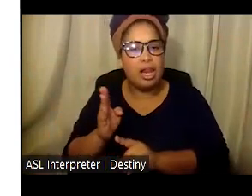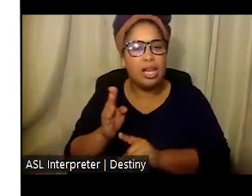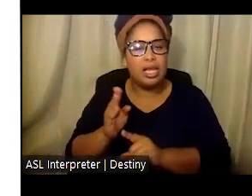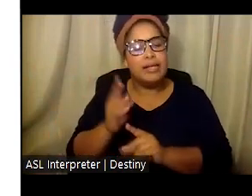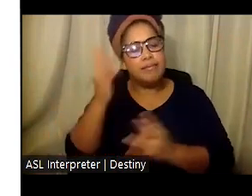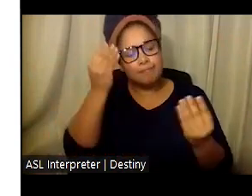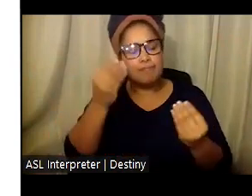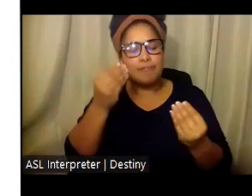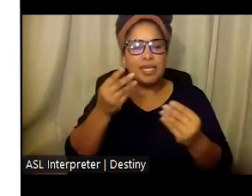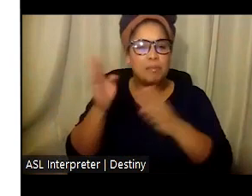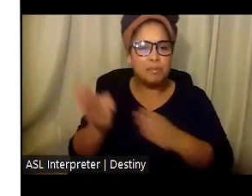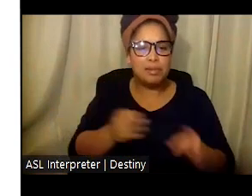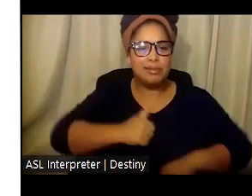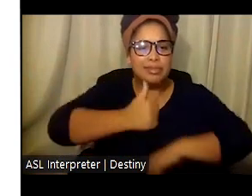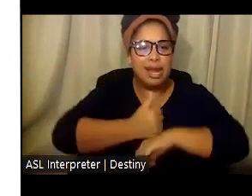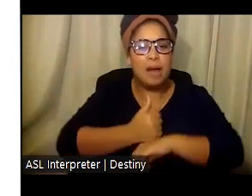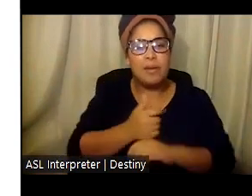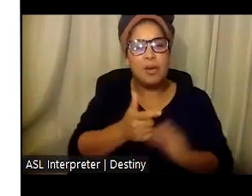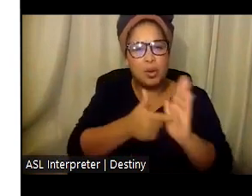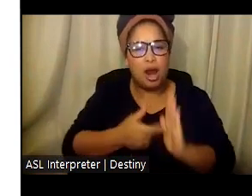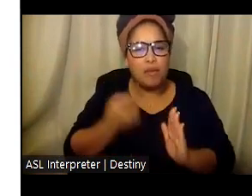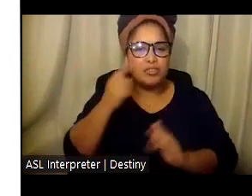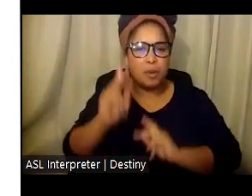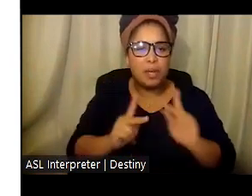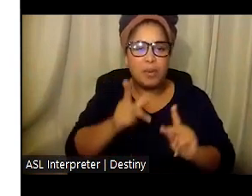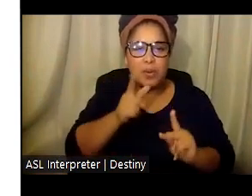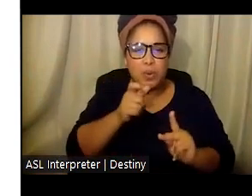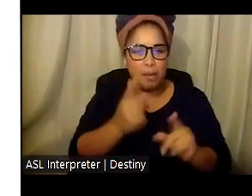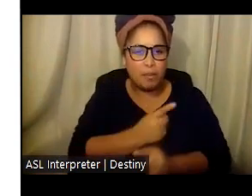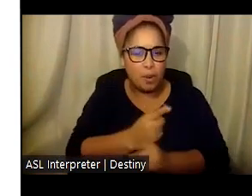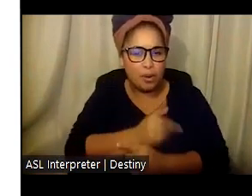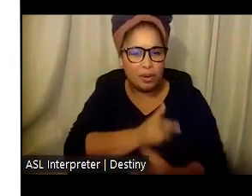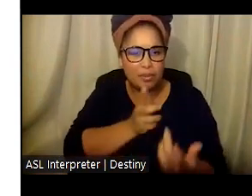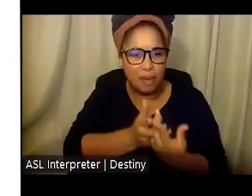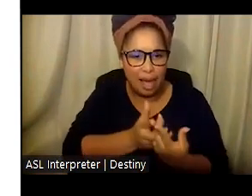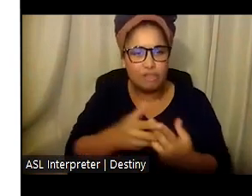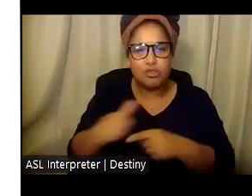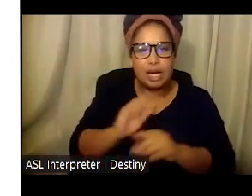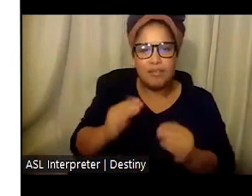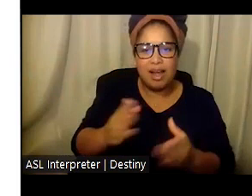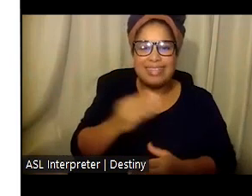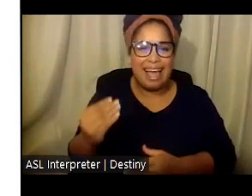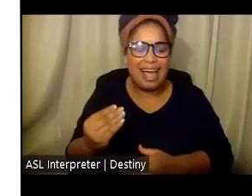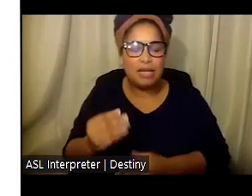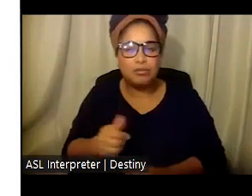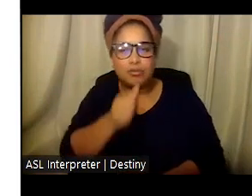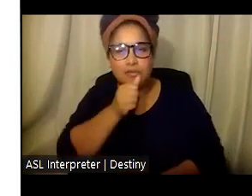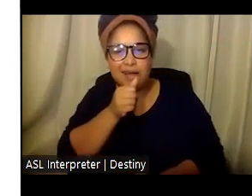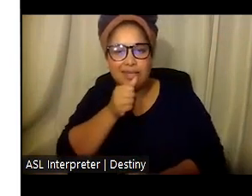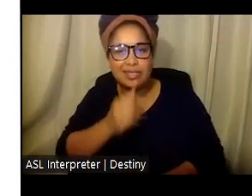for training providers and how to protect participants' privacy as well as measuring success.